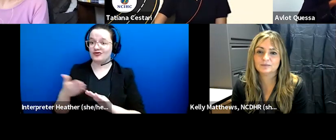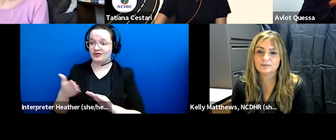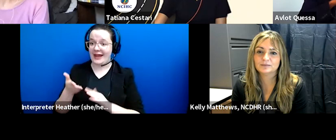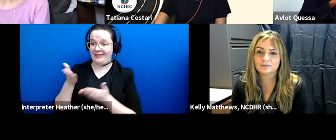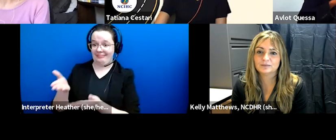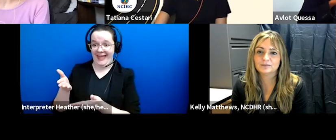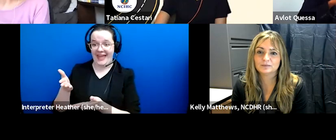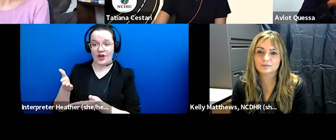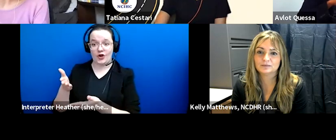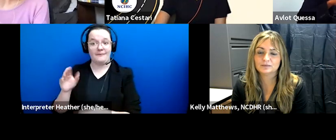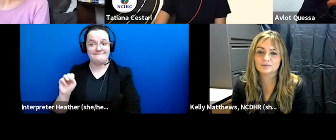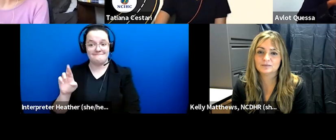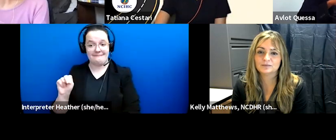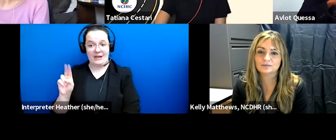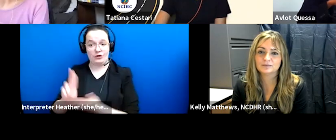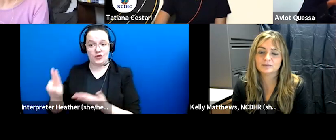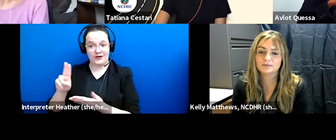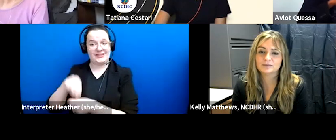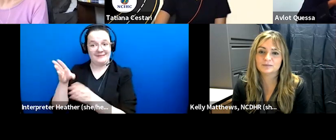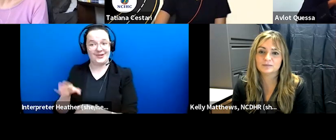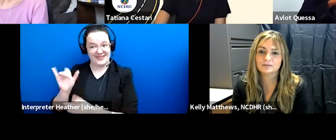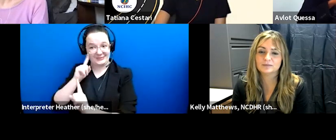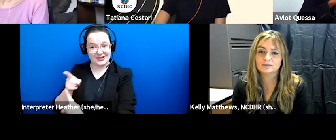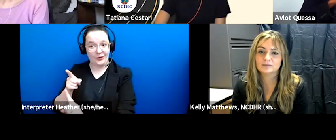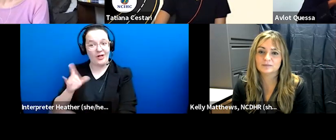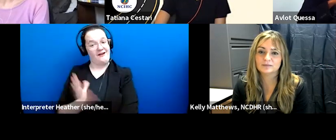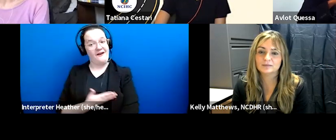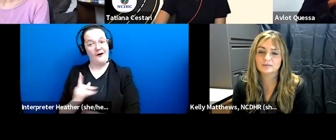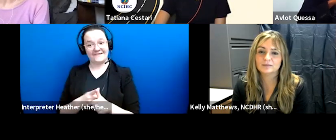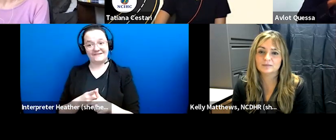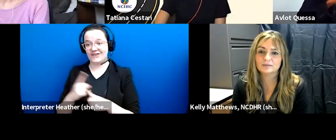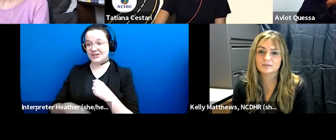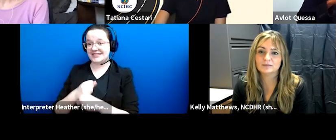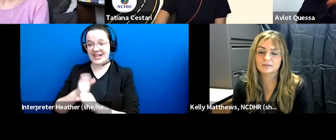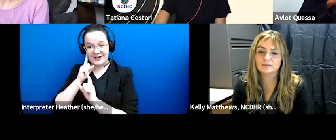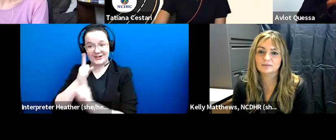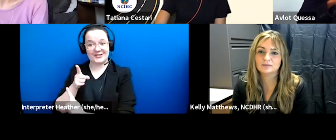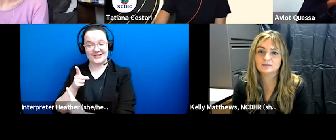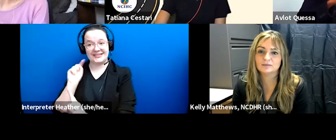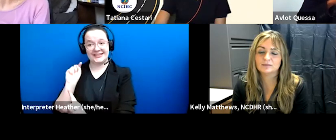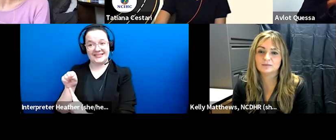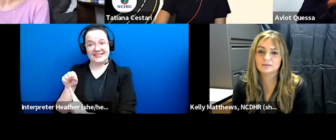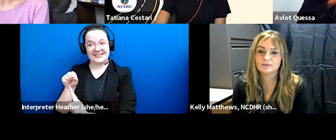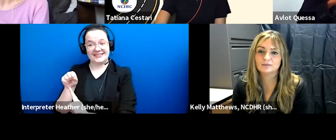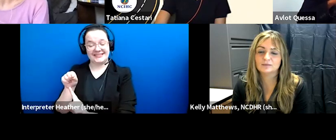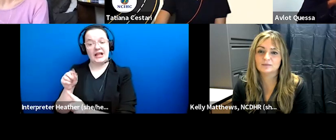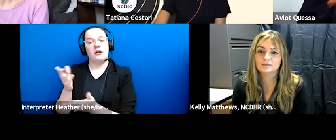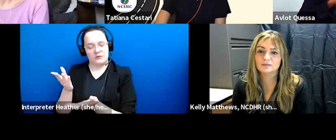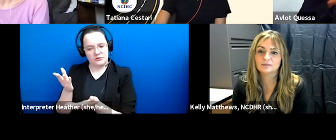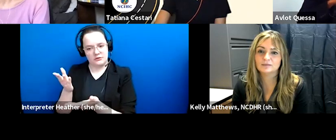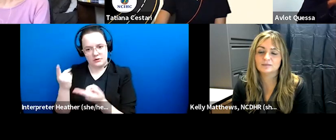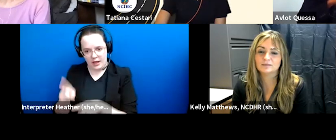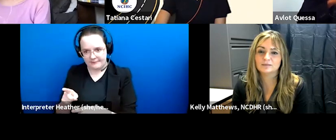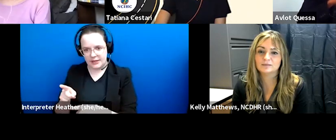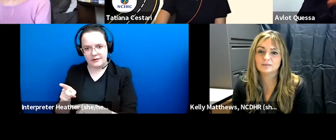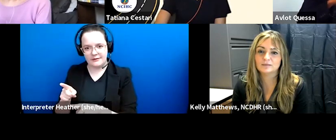the same that our inaugural year was going to be um it was the same year that it ended